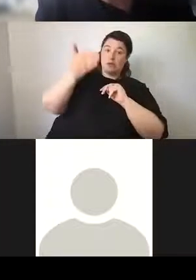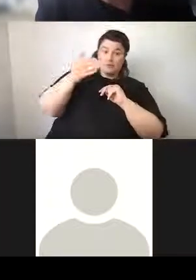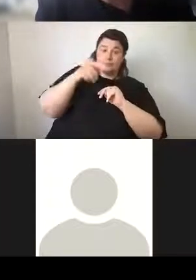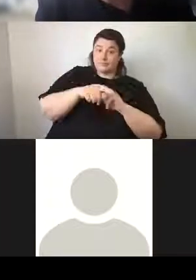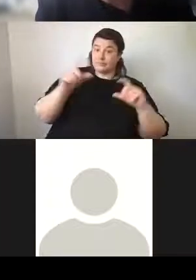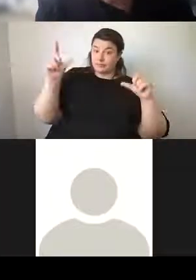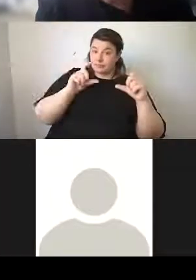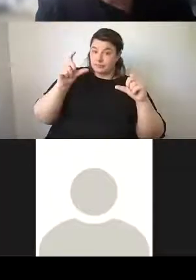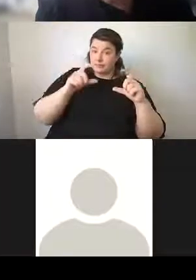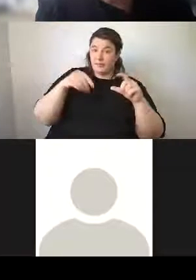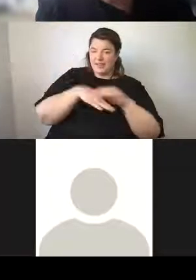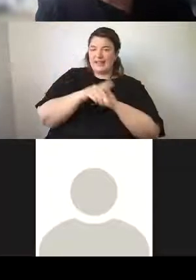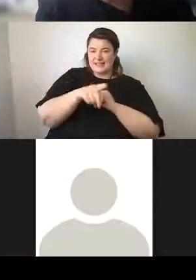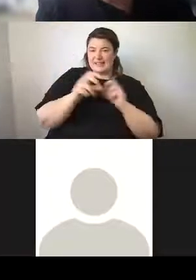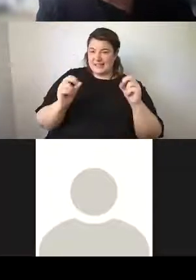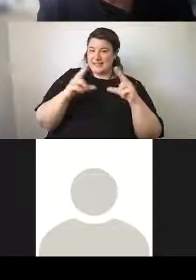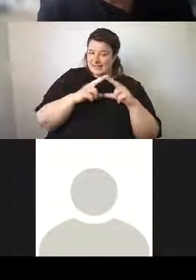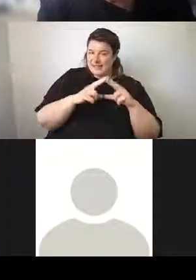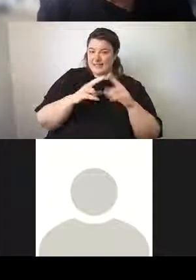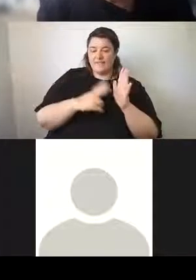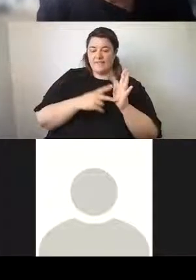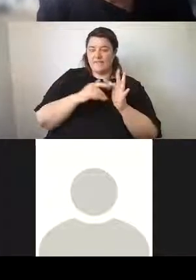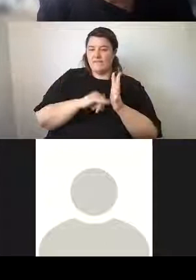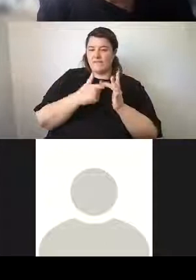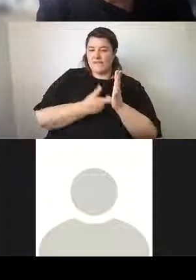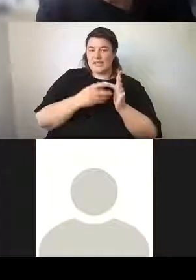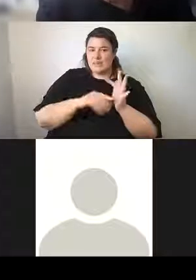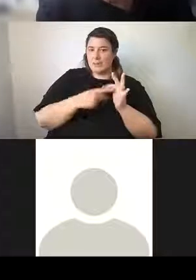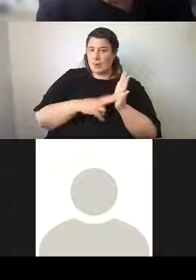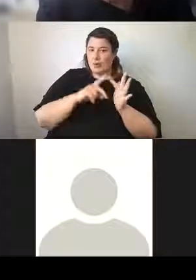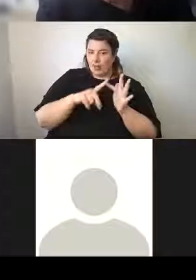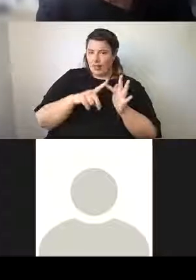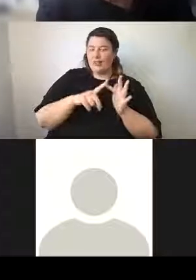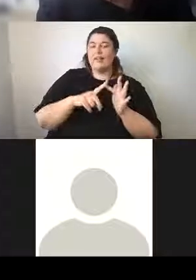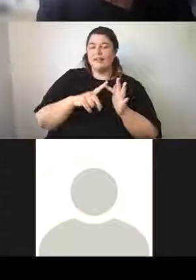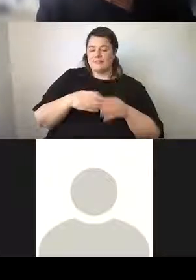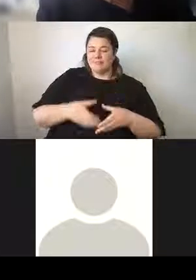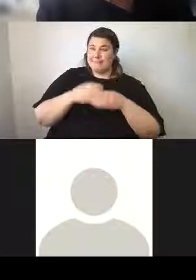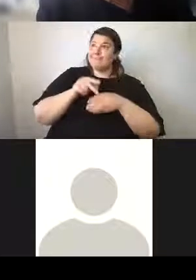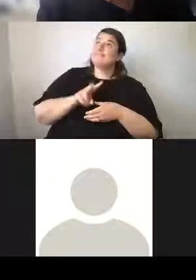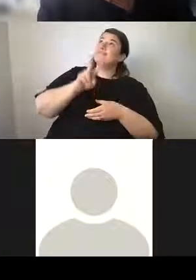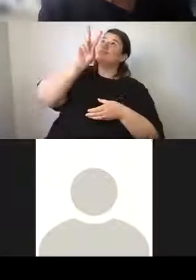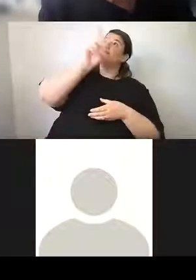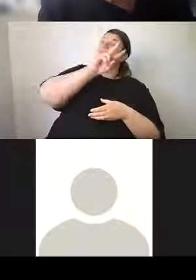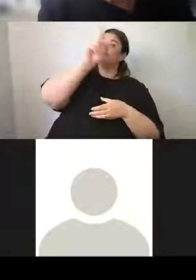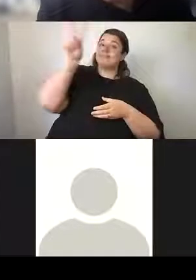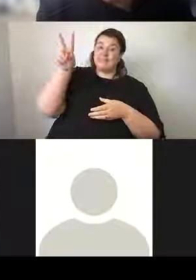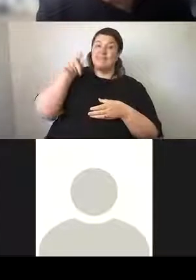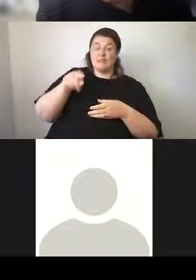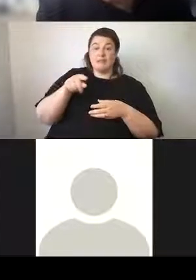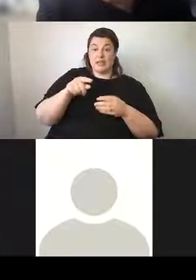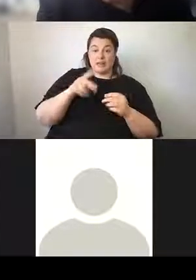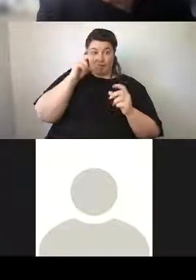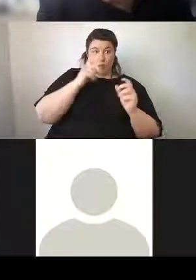in the vestibule in Sydney. Peter Murphy has created some of the images I'm using today by stitching 360